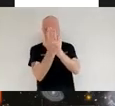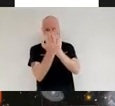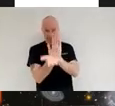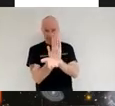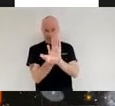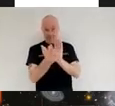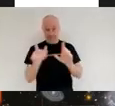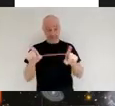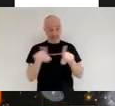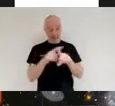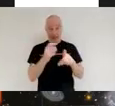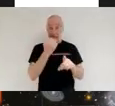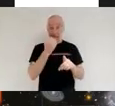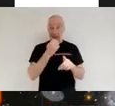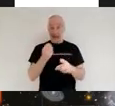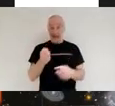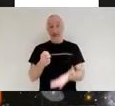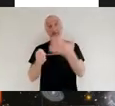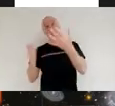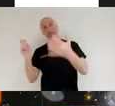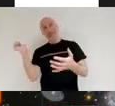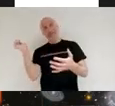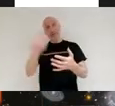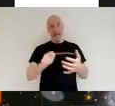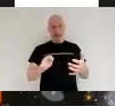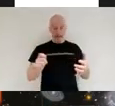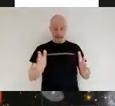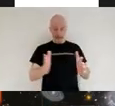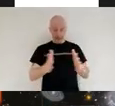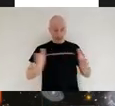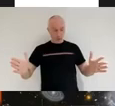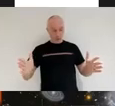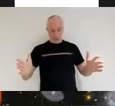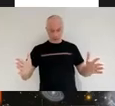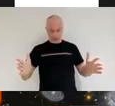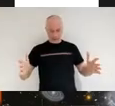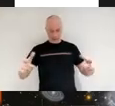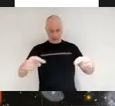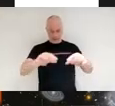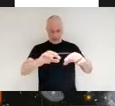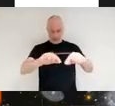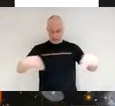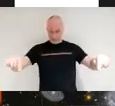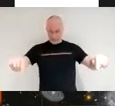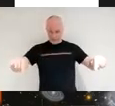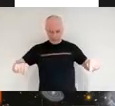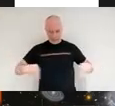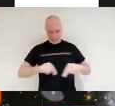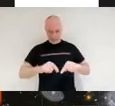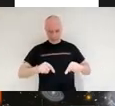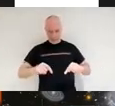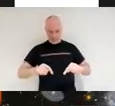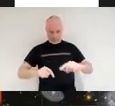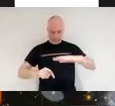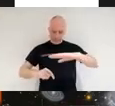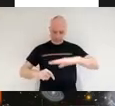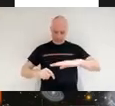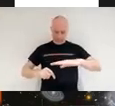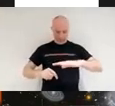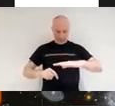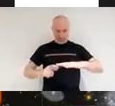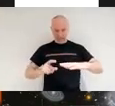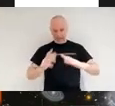court with hundreds of potential single point failures that you're going to jet off to this point 1.5 million